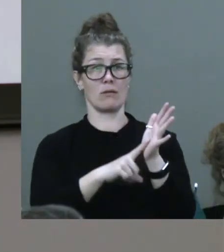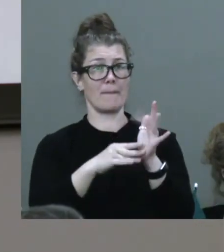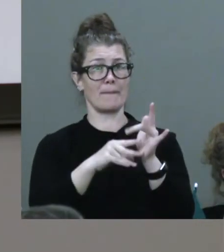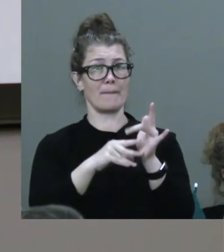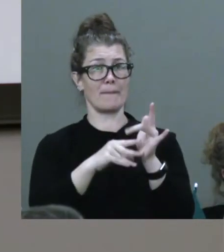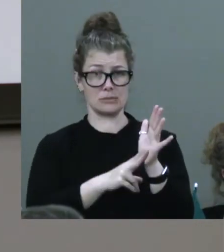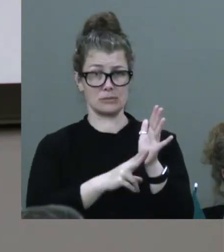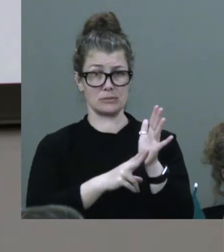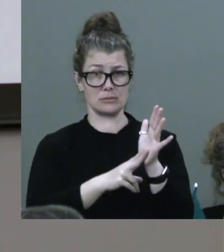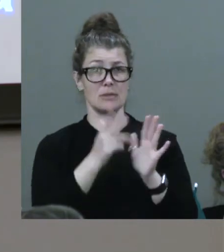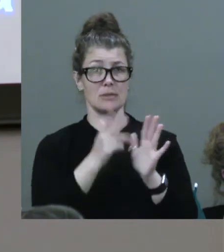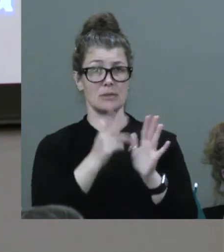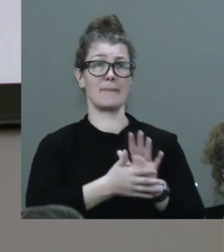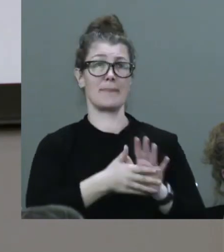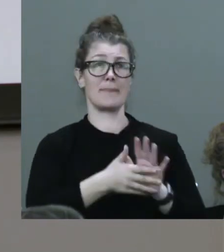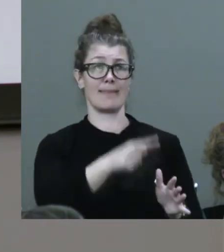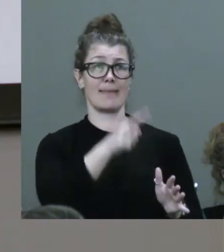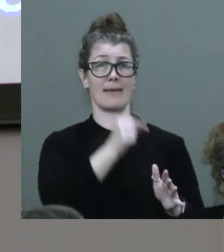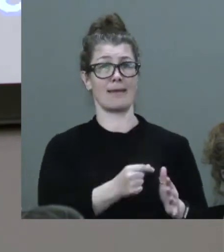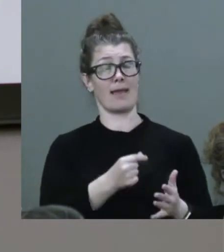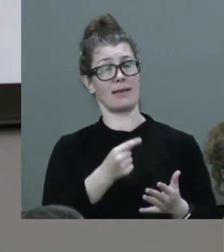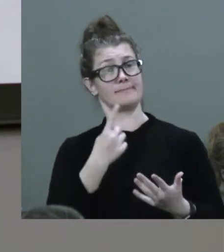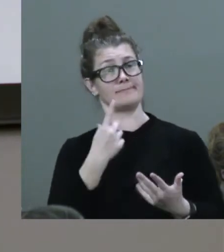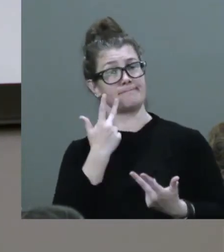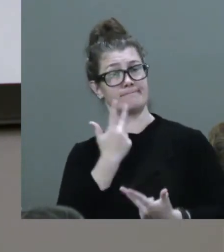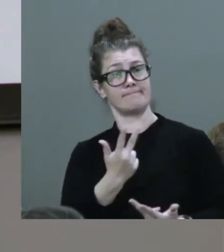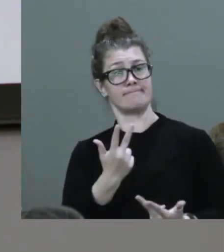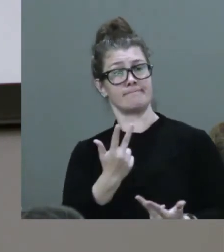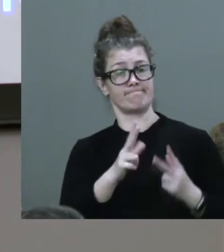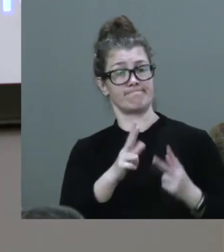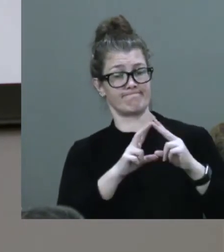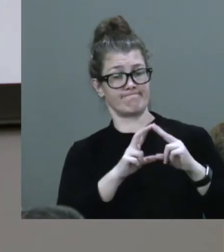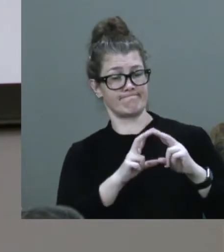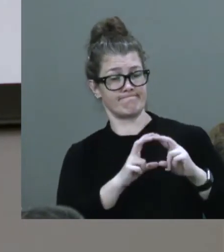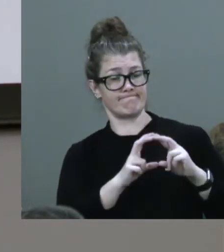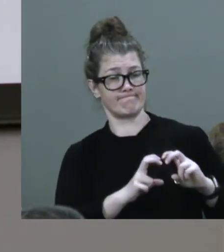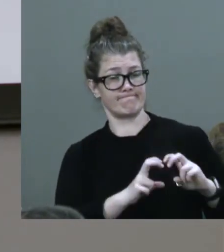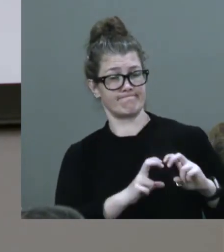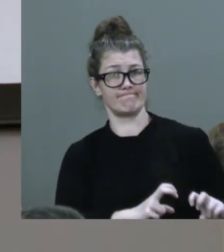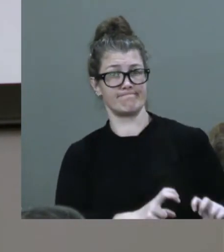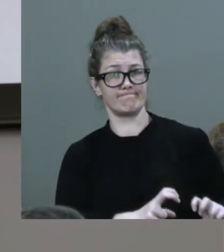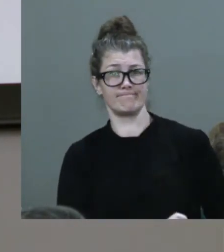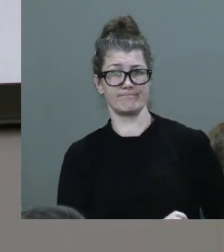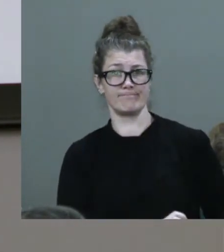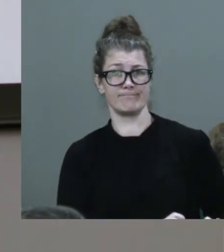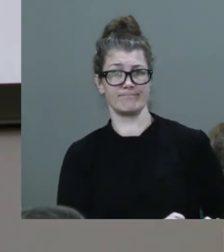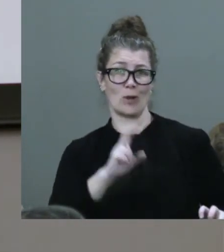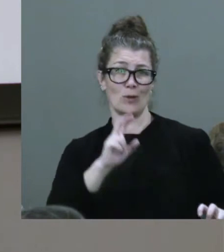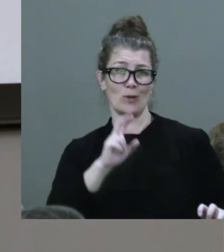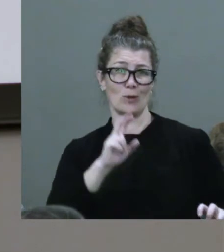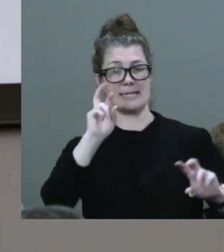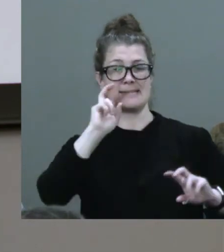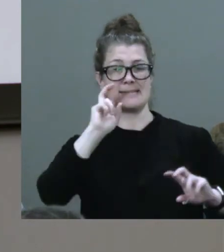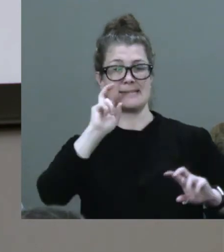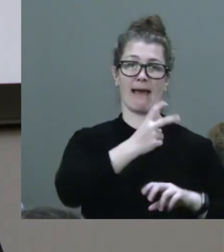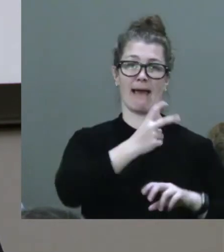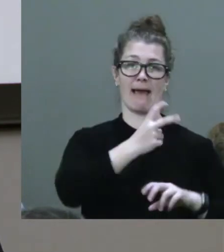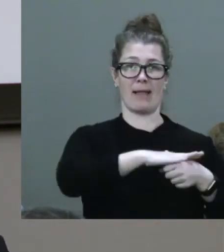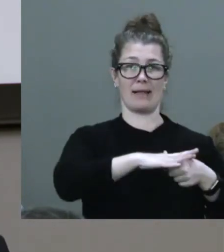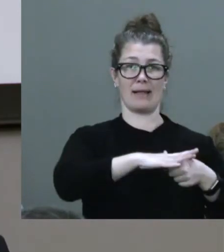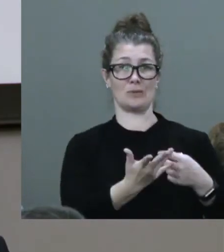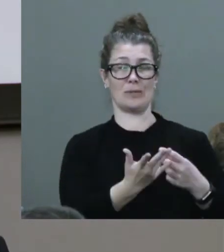would be able to go into those dark places into which we have so long been condemned.